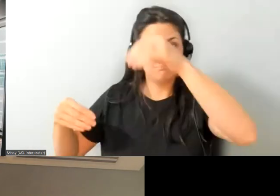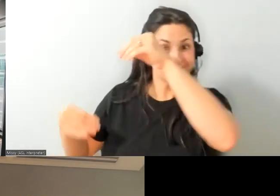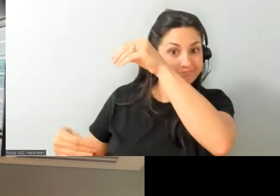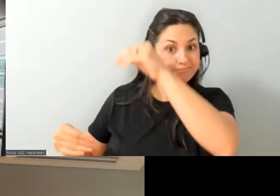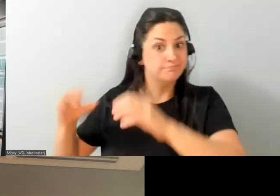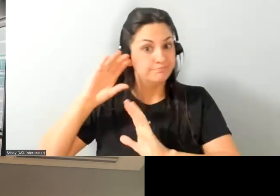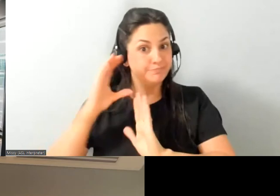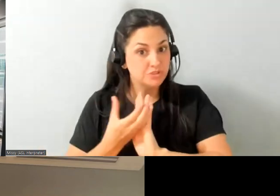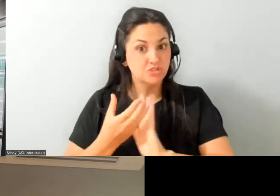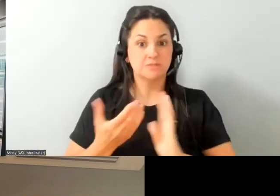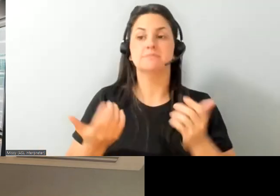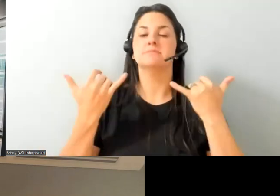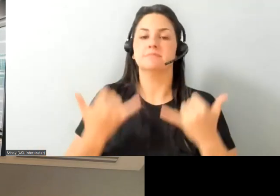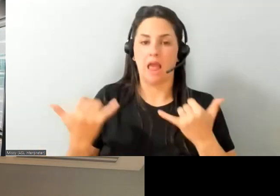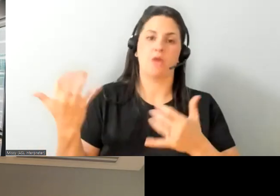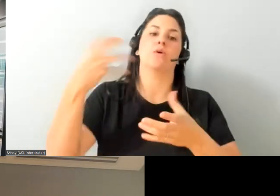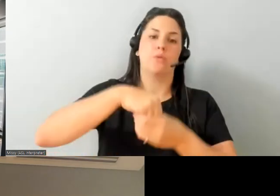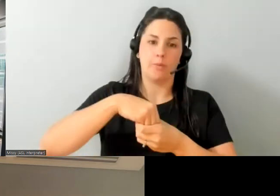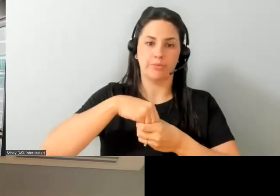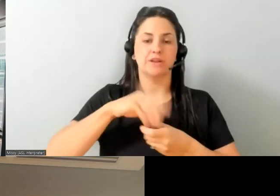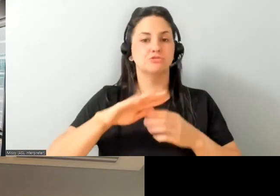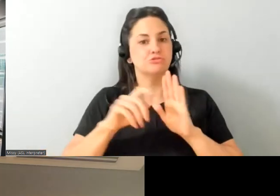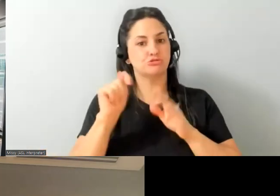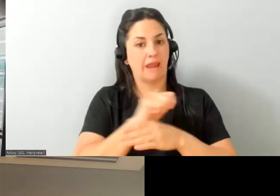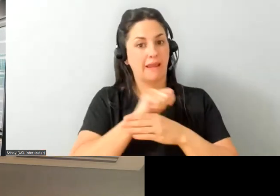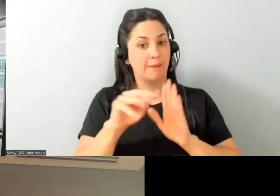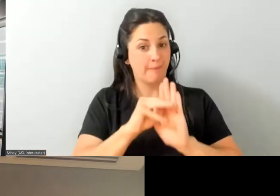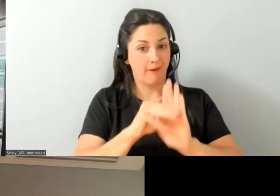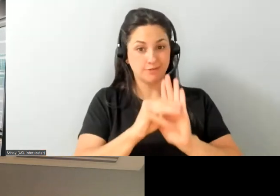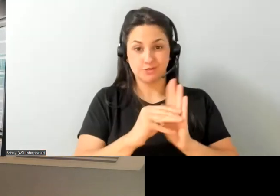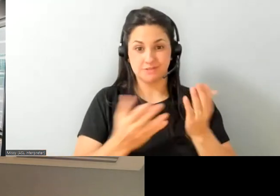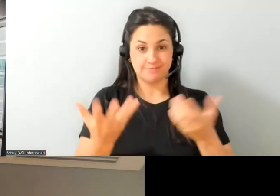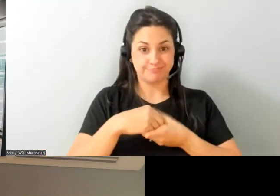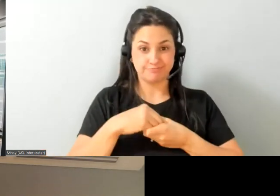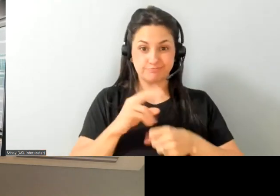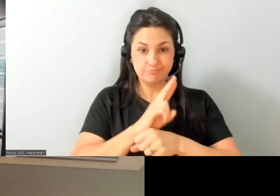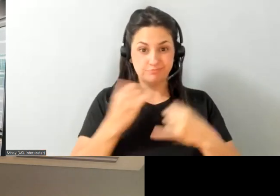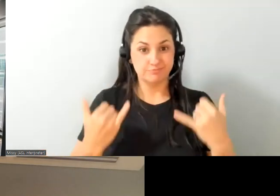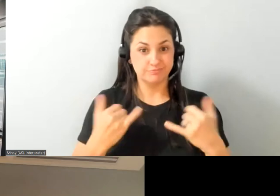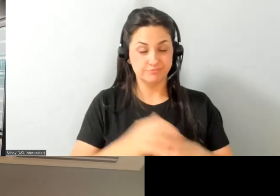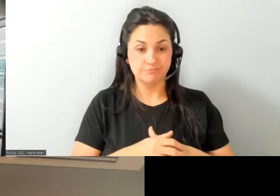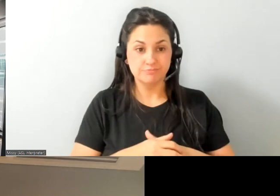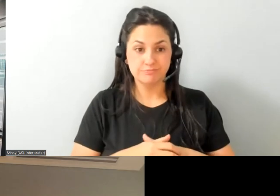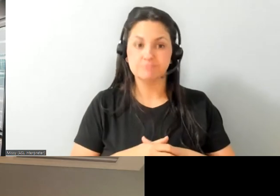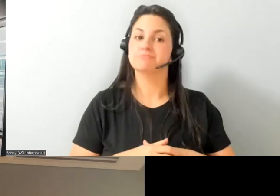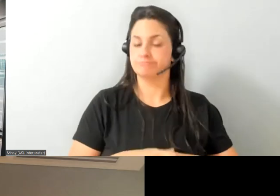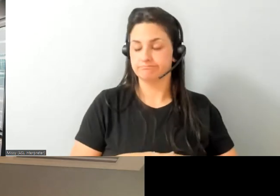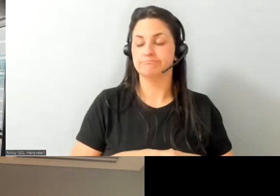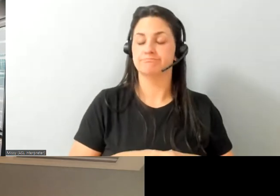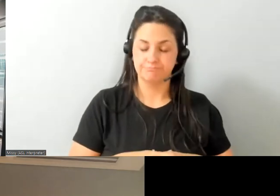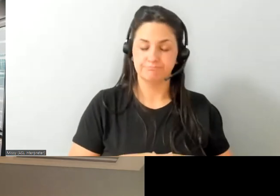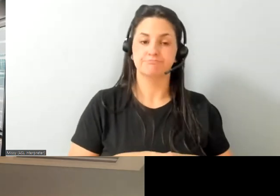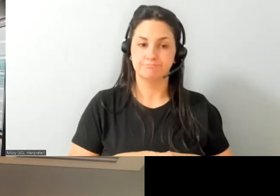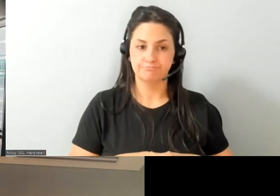of small businesses to their uh their training modules as well and i think there's some really i think one of the things that